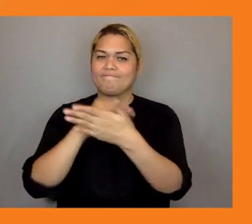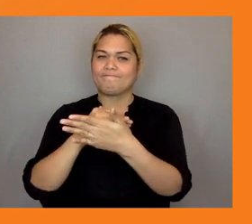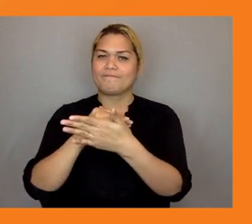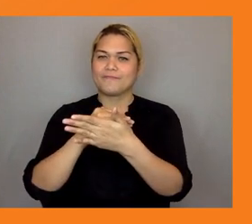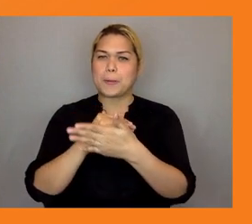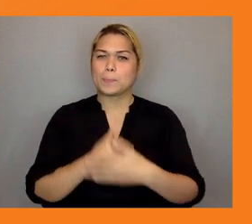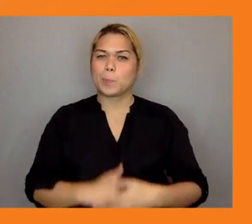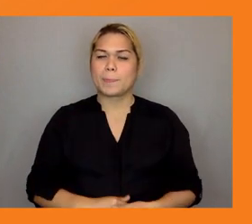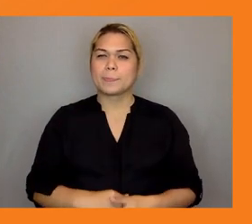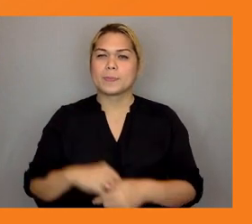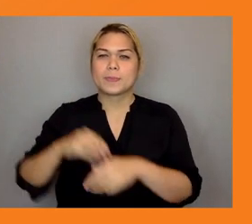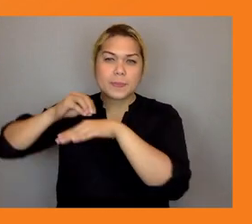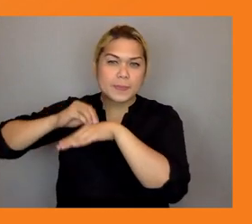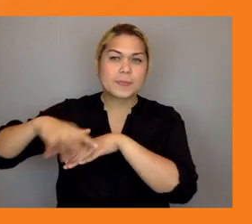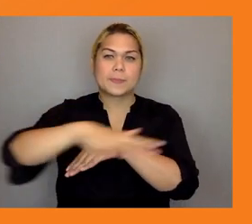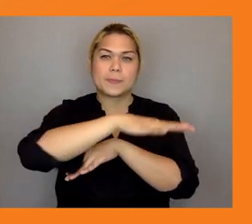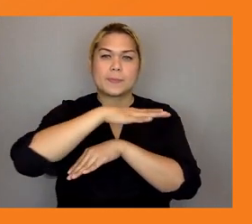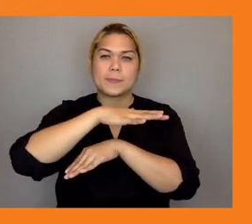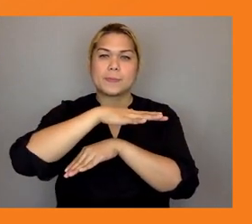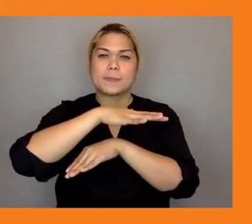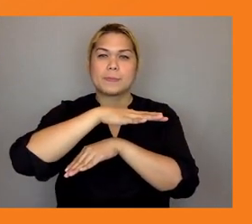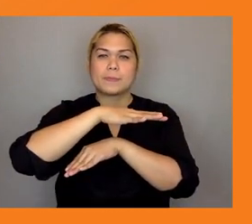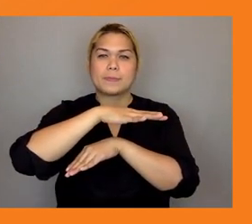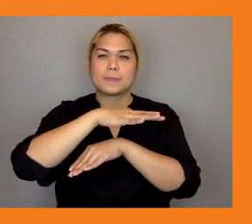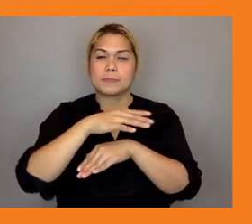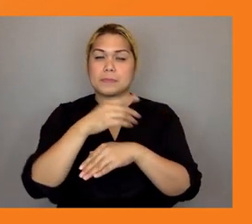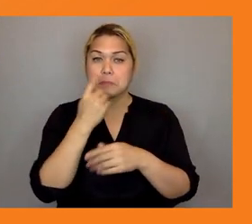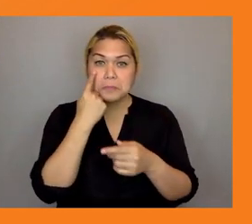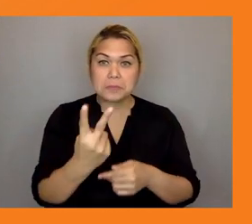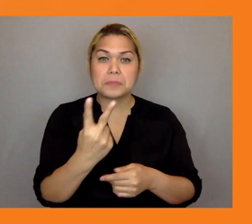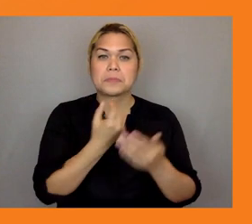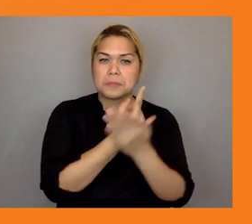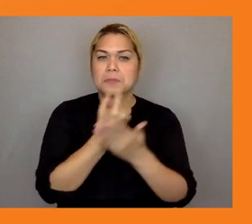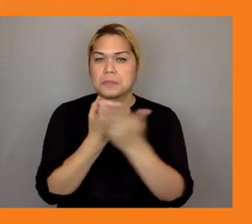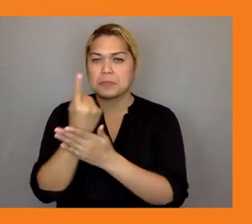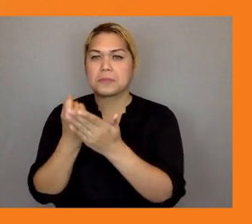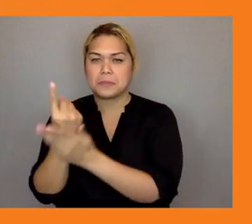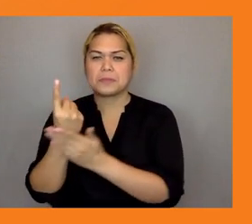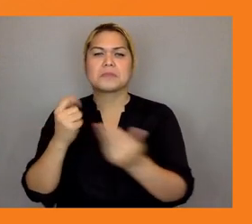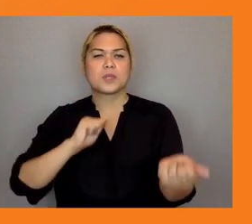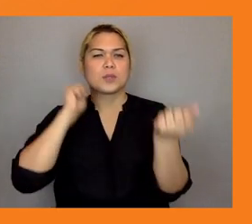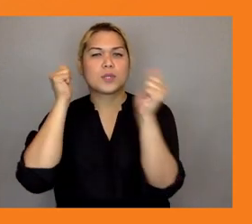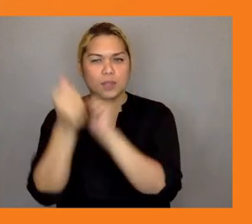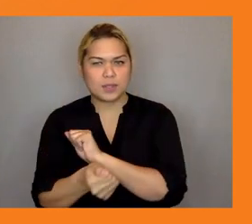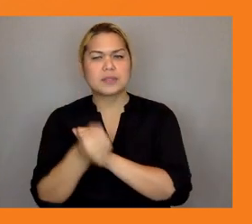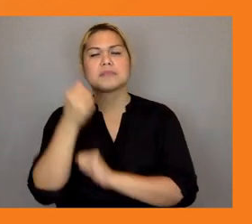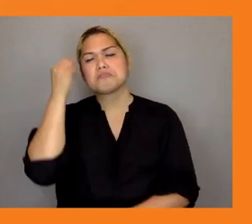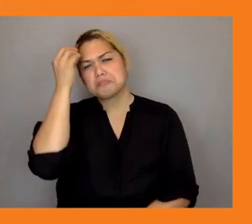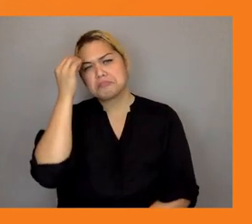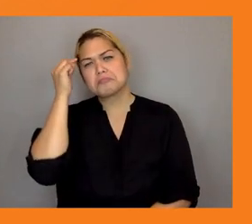that we see in a changing economy um in a changing landscape secondly it's about